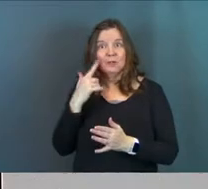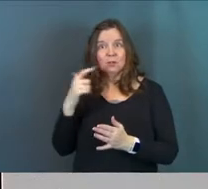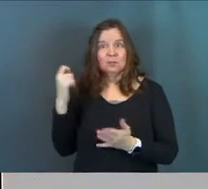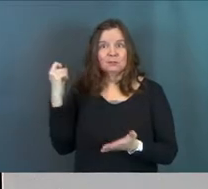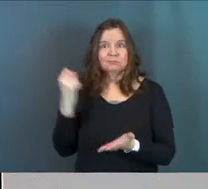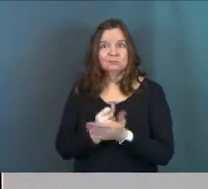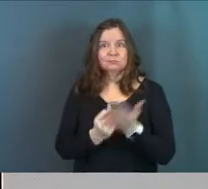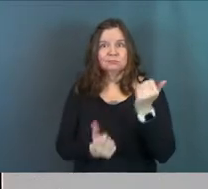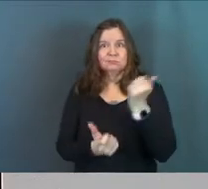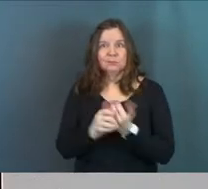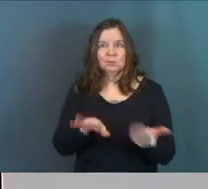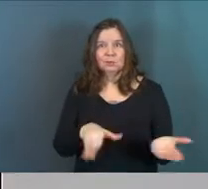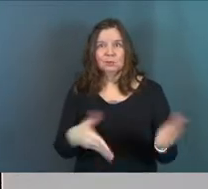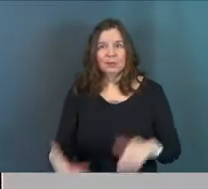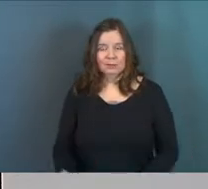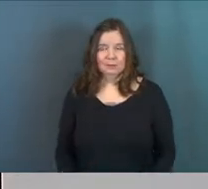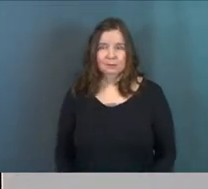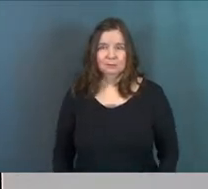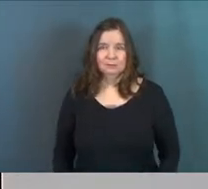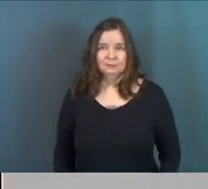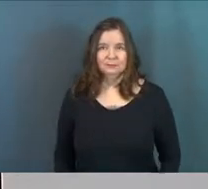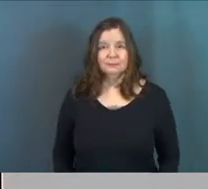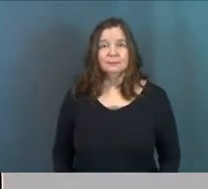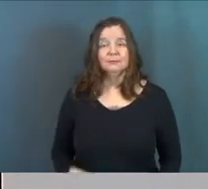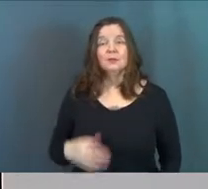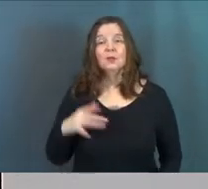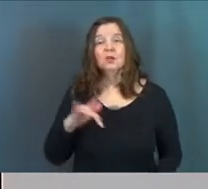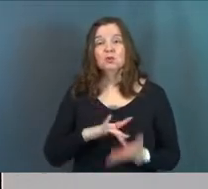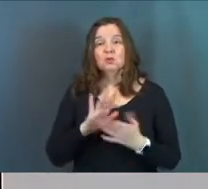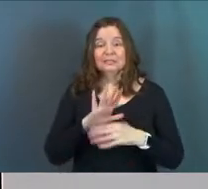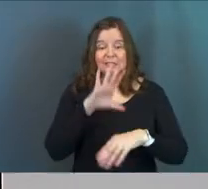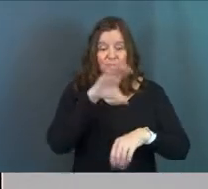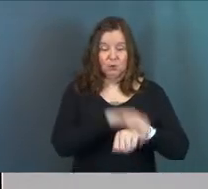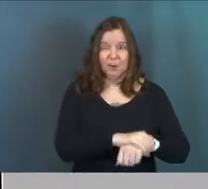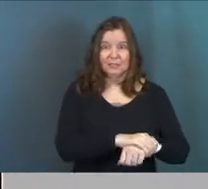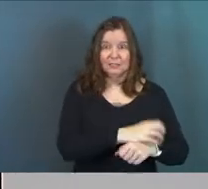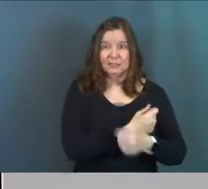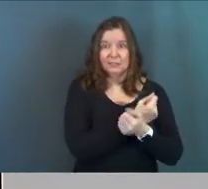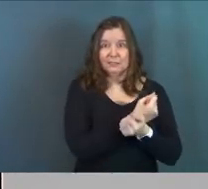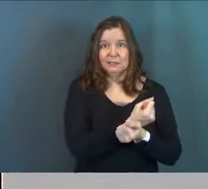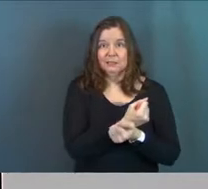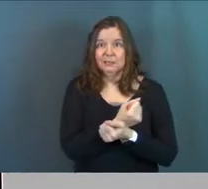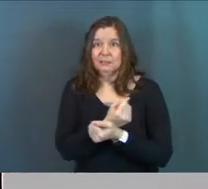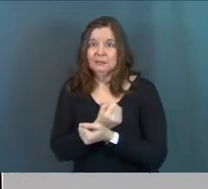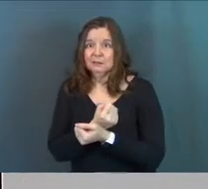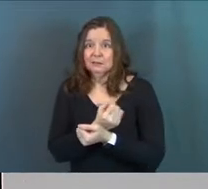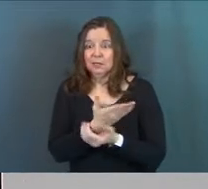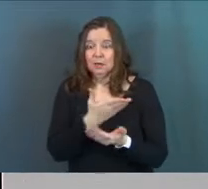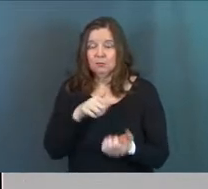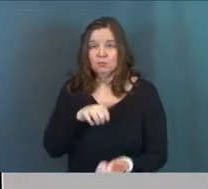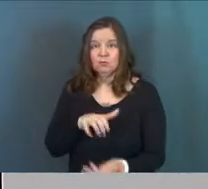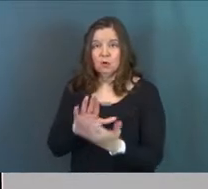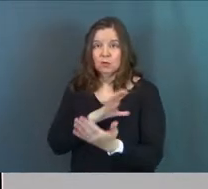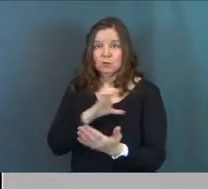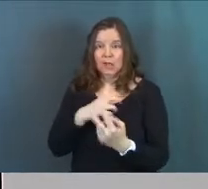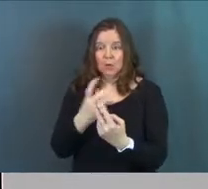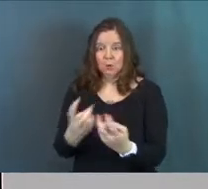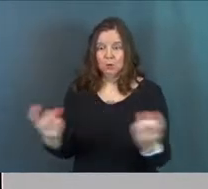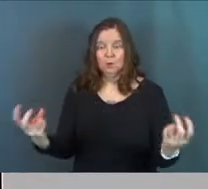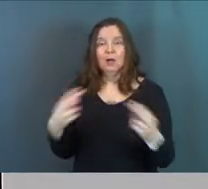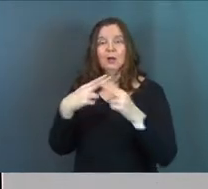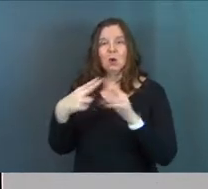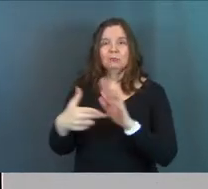What a sentence. So Jesus gets taken, arrested, and he gets put in front of this council, also known as the